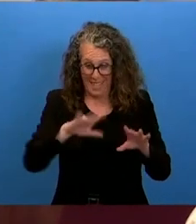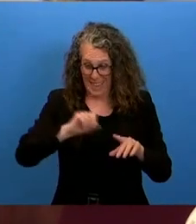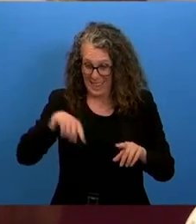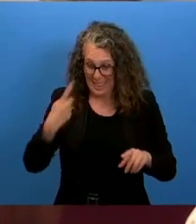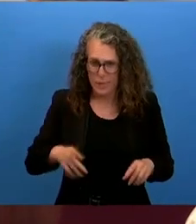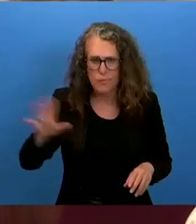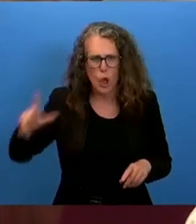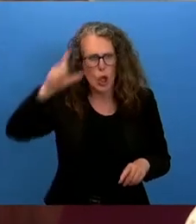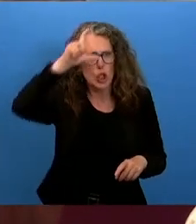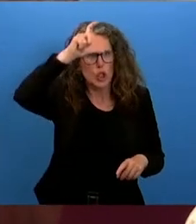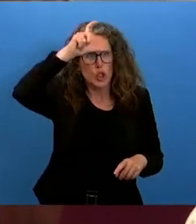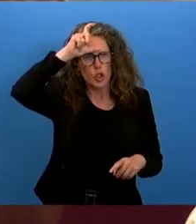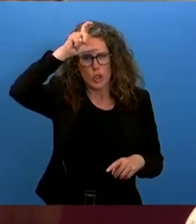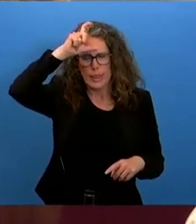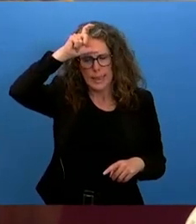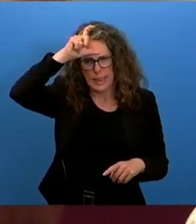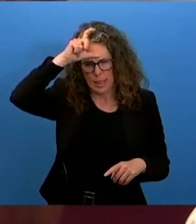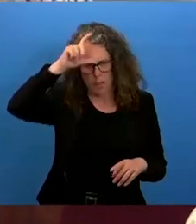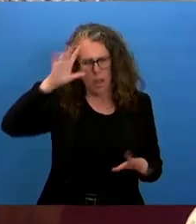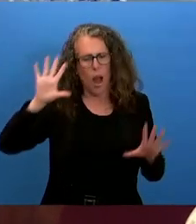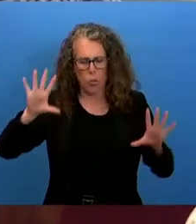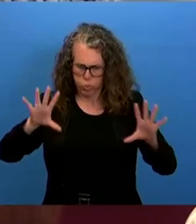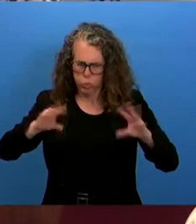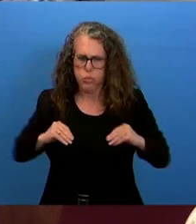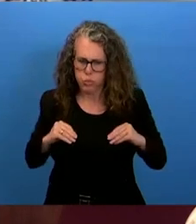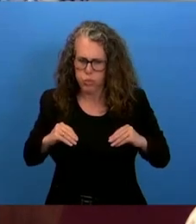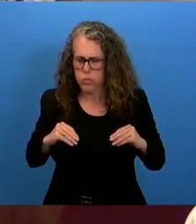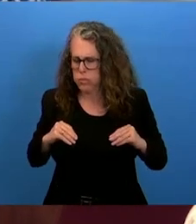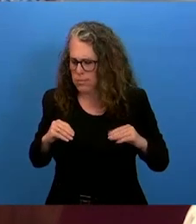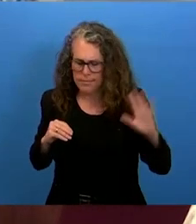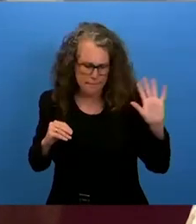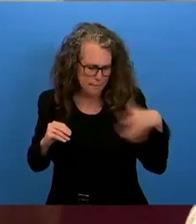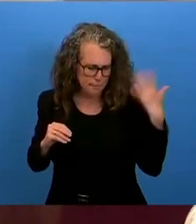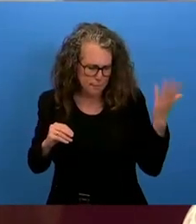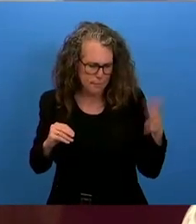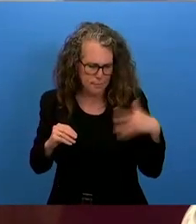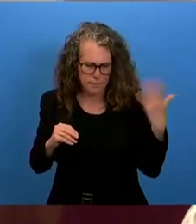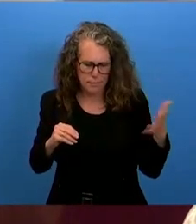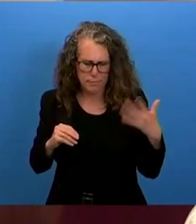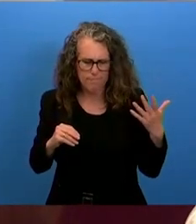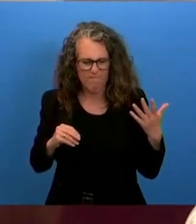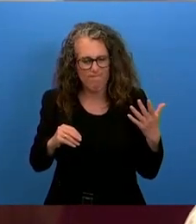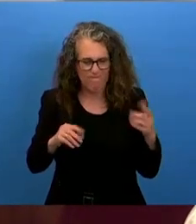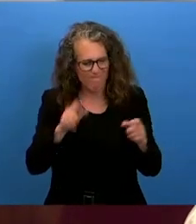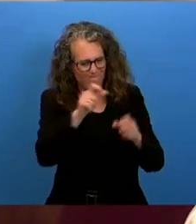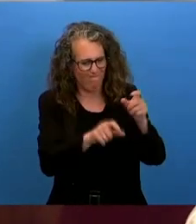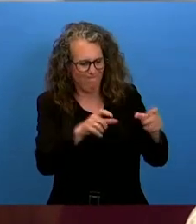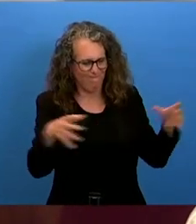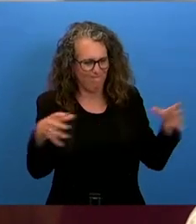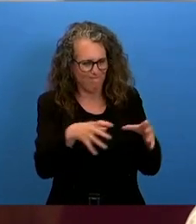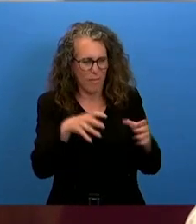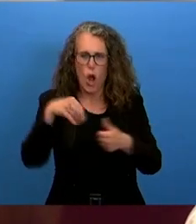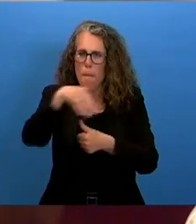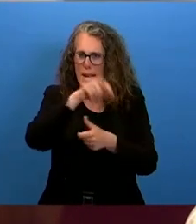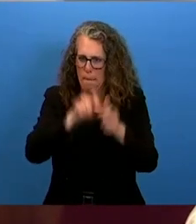recognized the the uh genocide of the armenian people